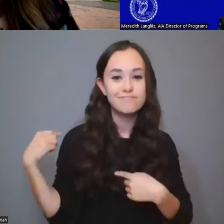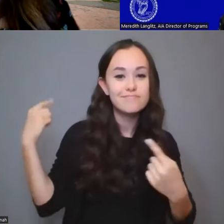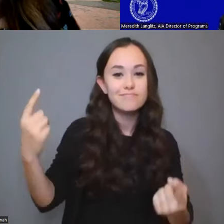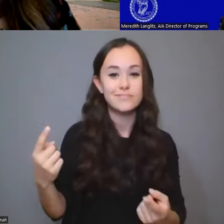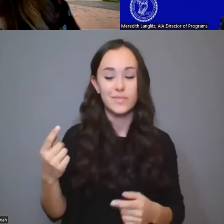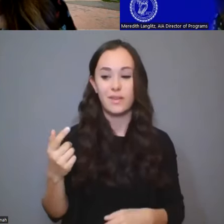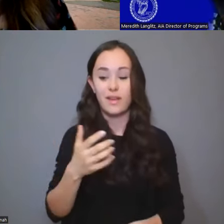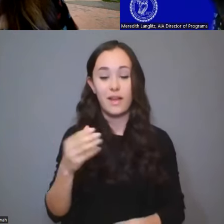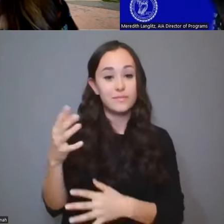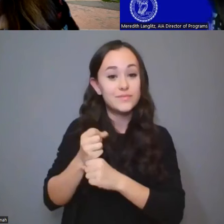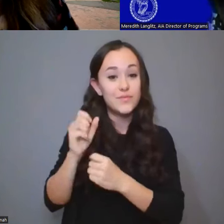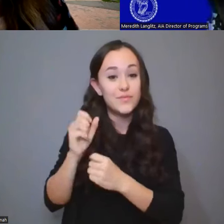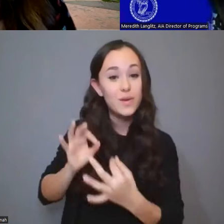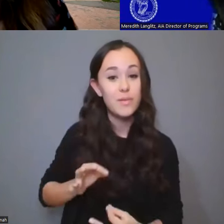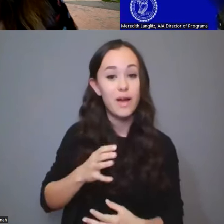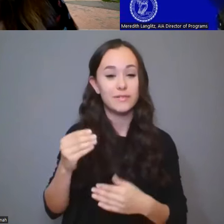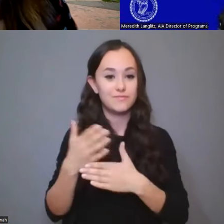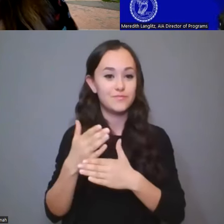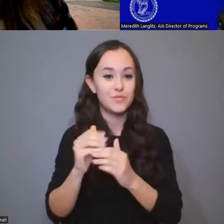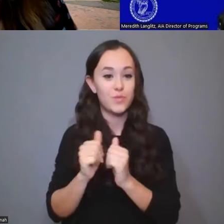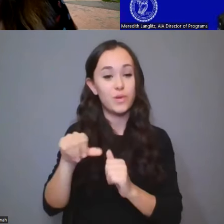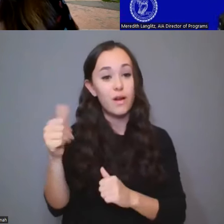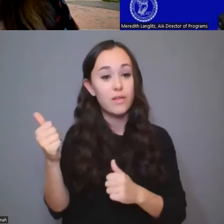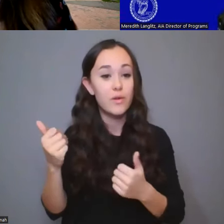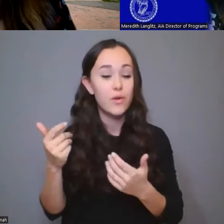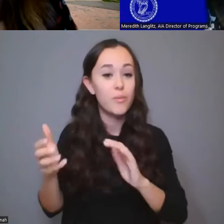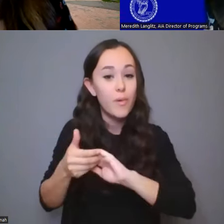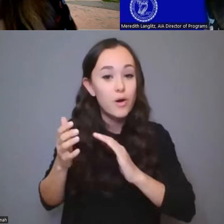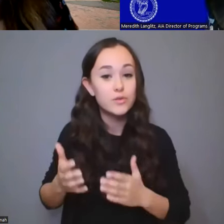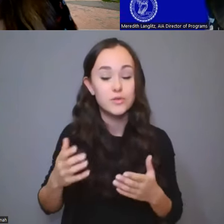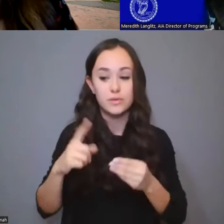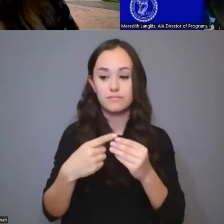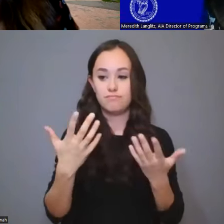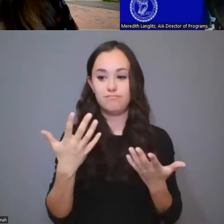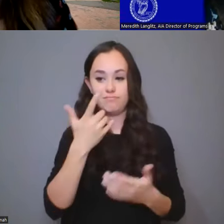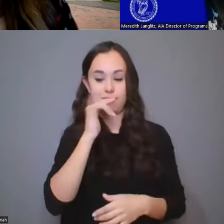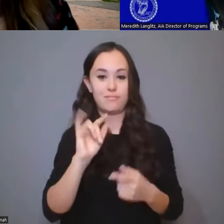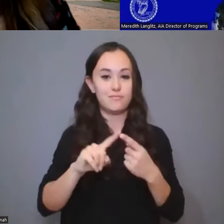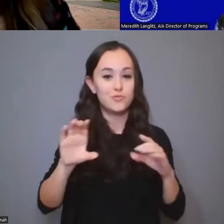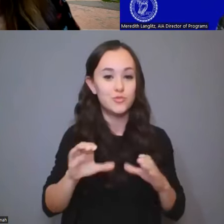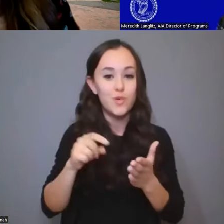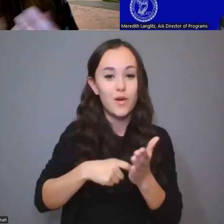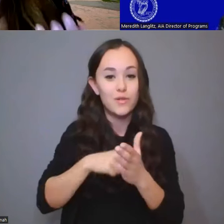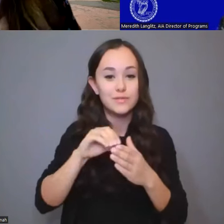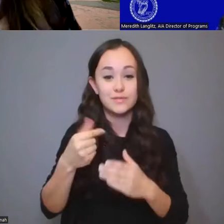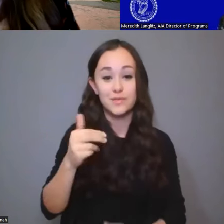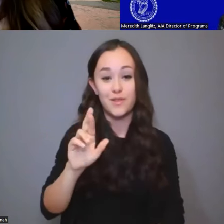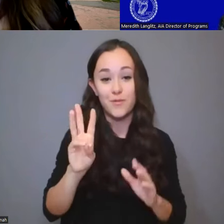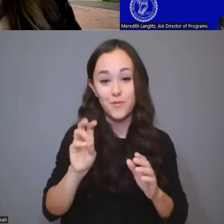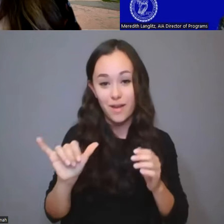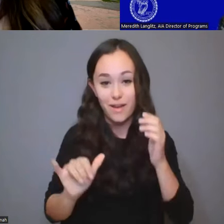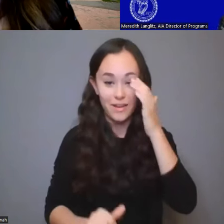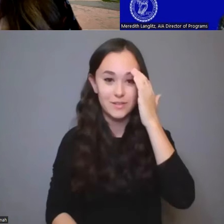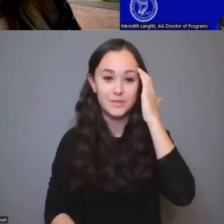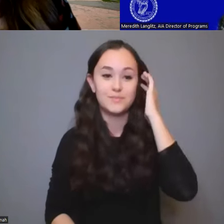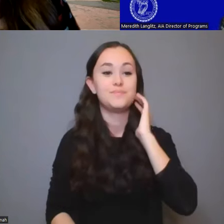to get feedback, to also share with those other partners about what it looks like to do archaeology in a Grand Ronde way. The results of